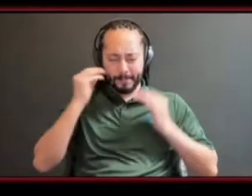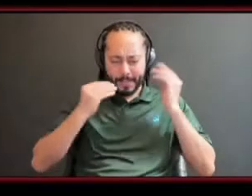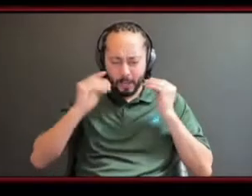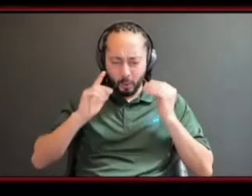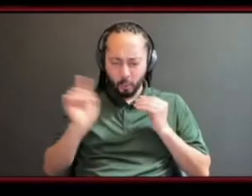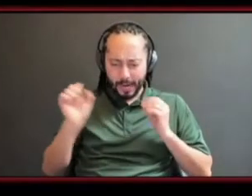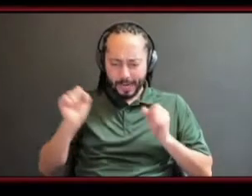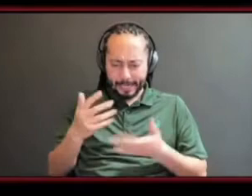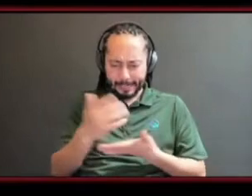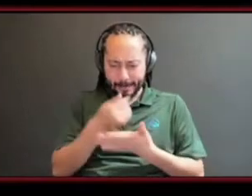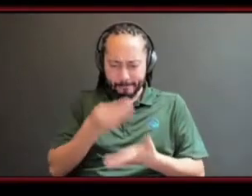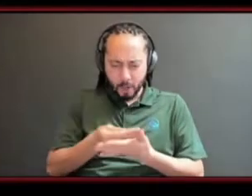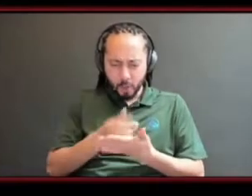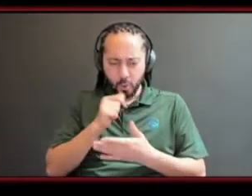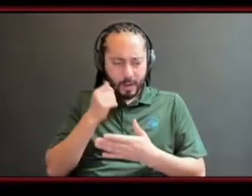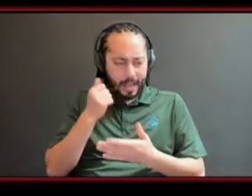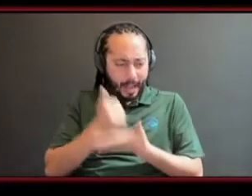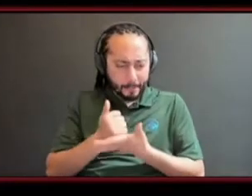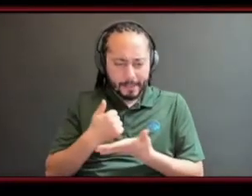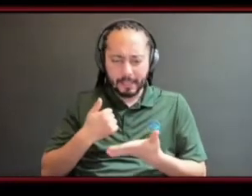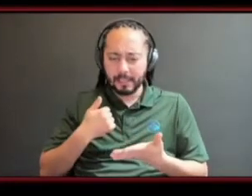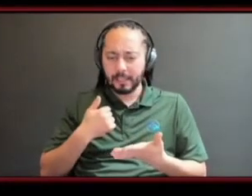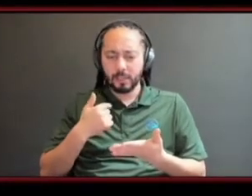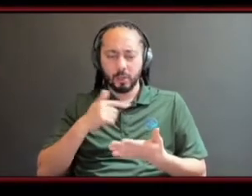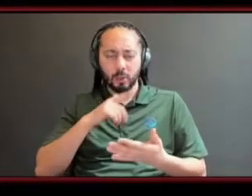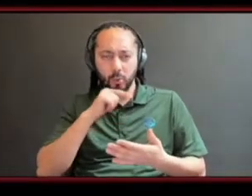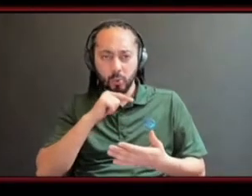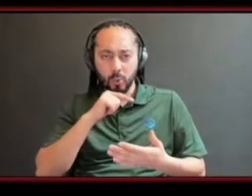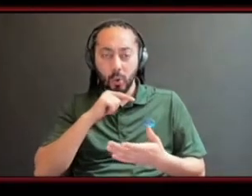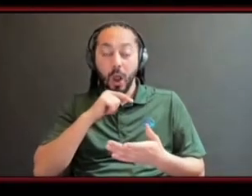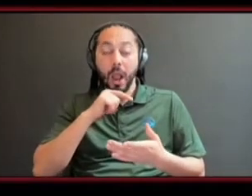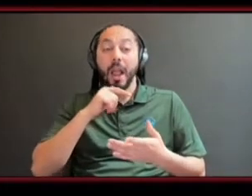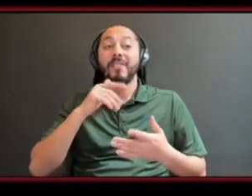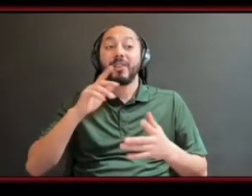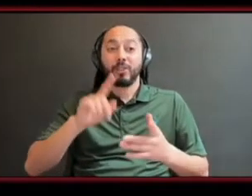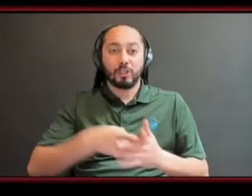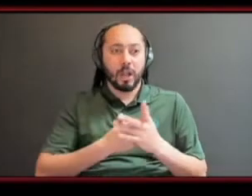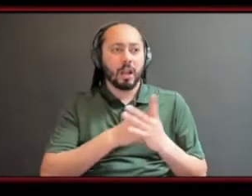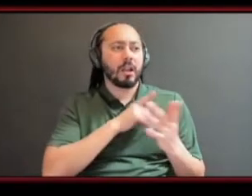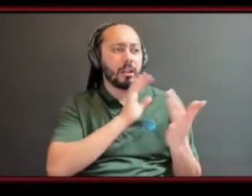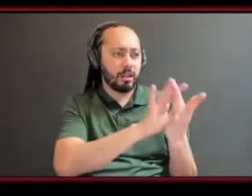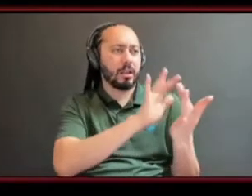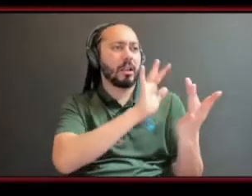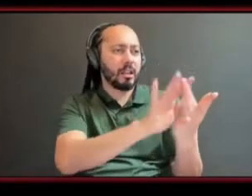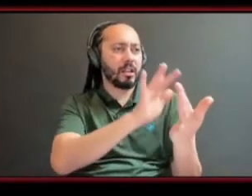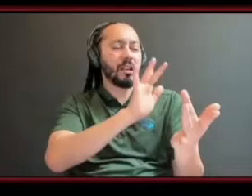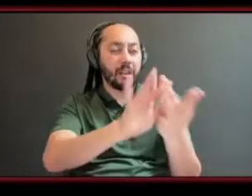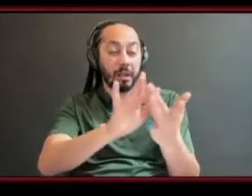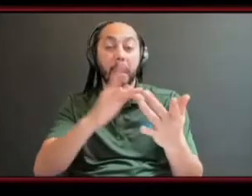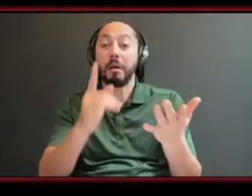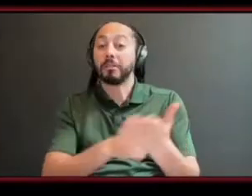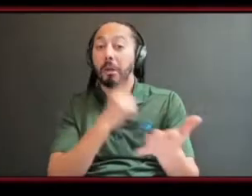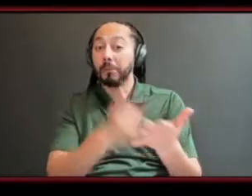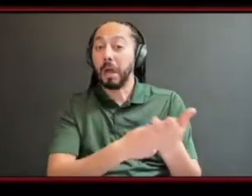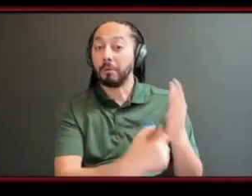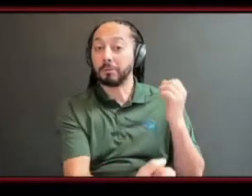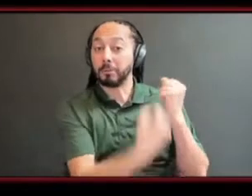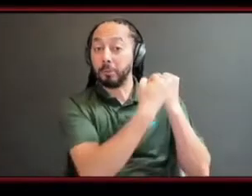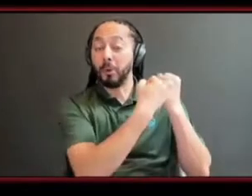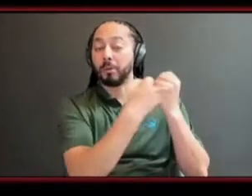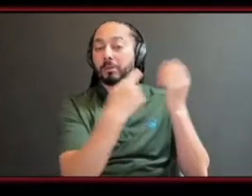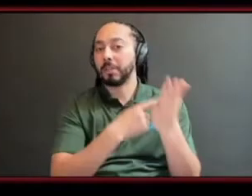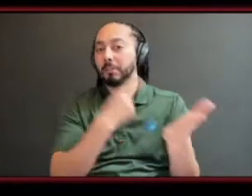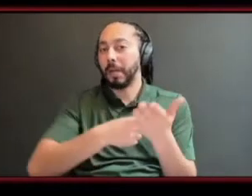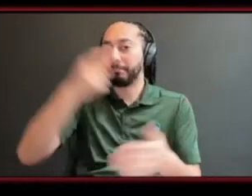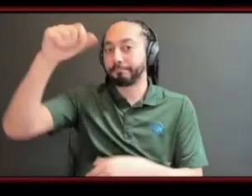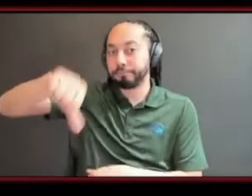who's going to help me who can help me and then it's like you plug into those places and like sometimes you'll get that and sometimes you'll you'll find opportunities and